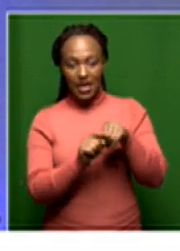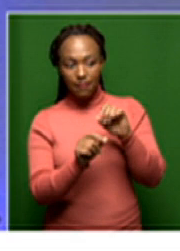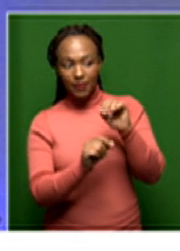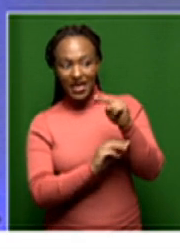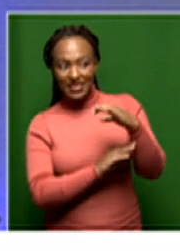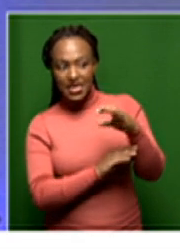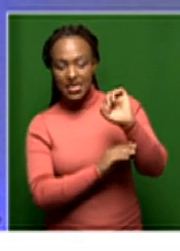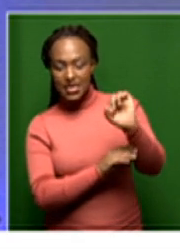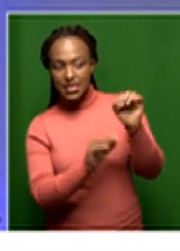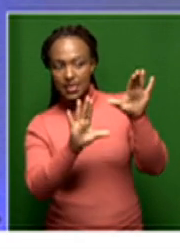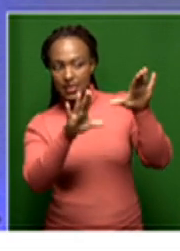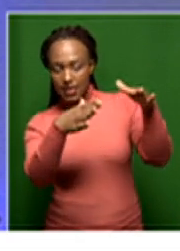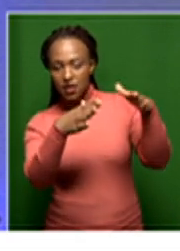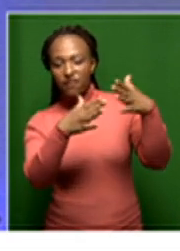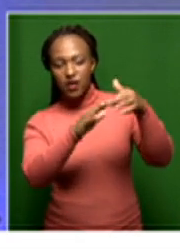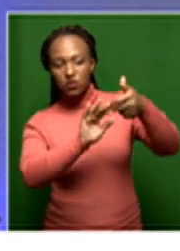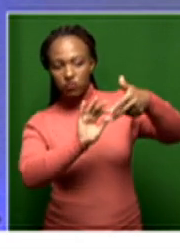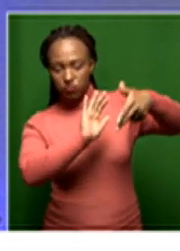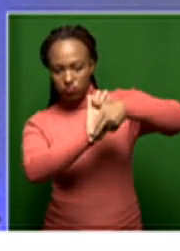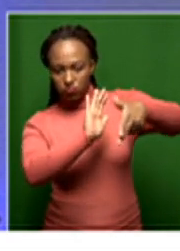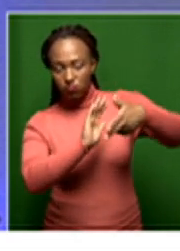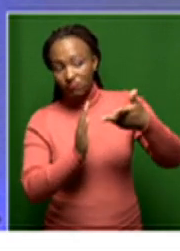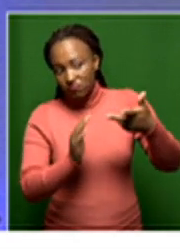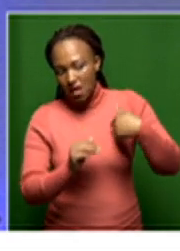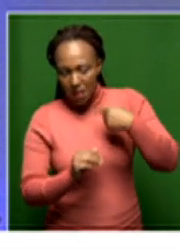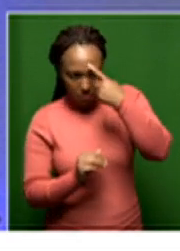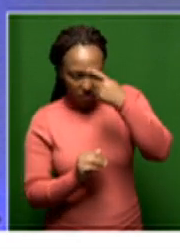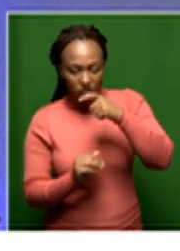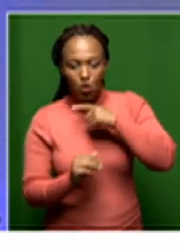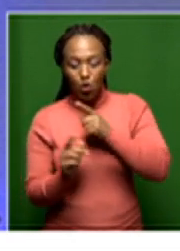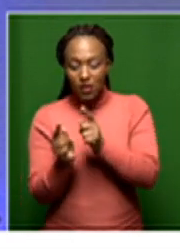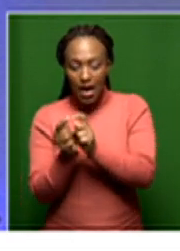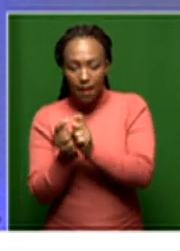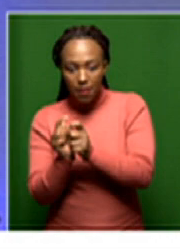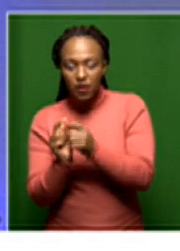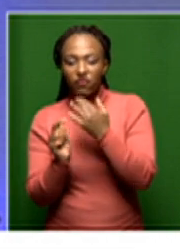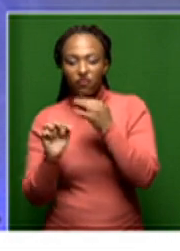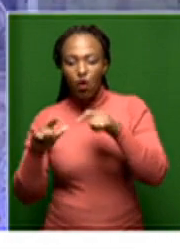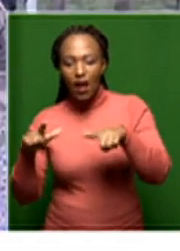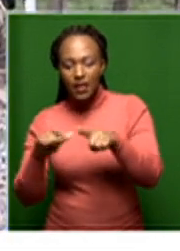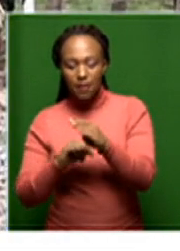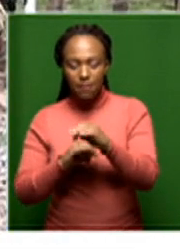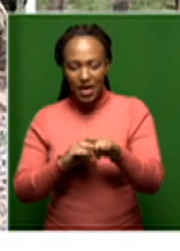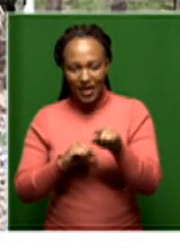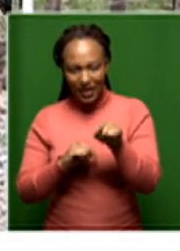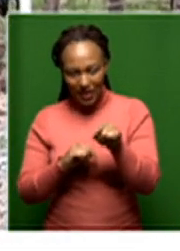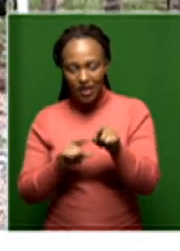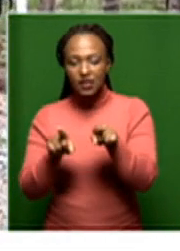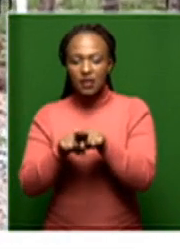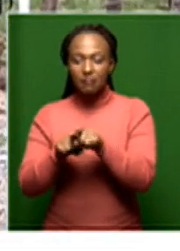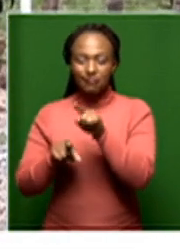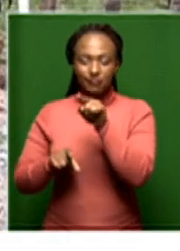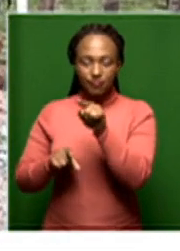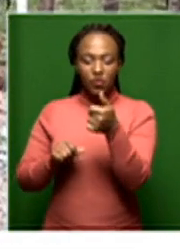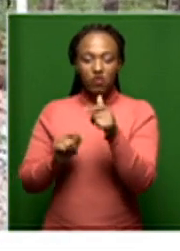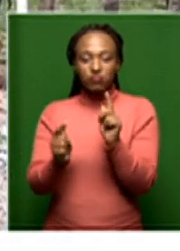Executive Committee have endorsed, I have to believe, both the amendments to the expropriation bill as well as the